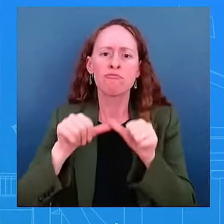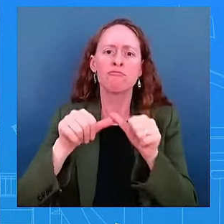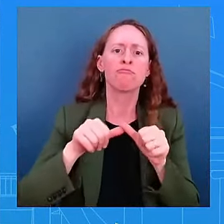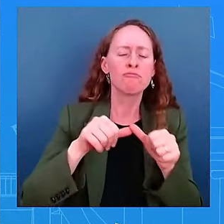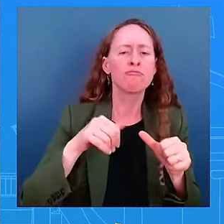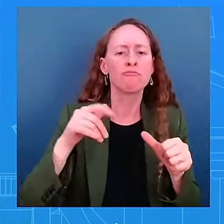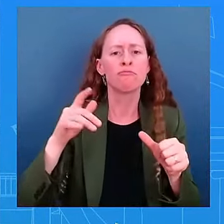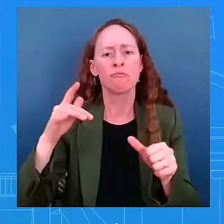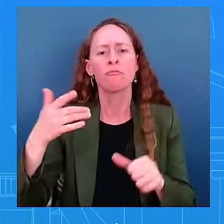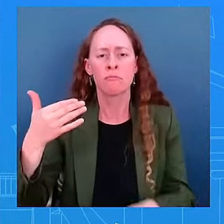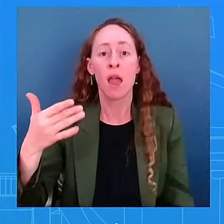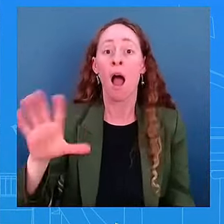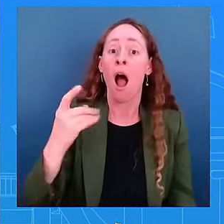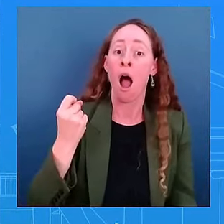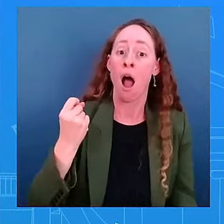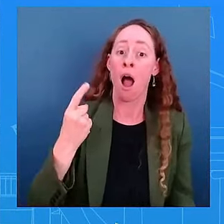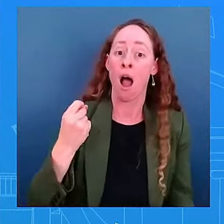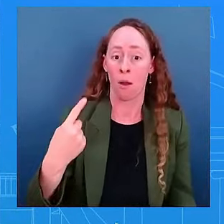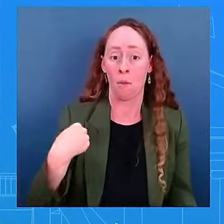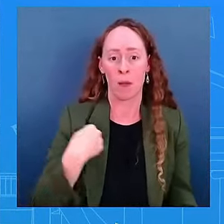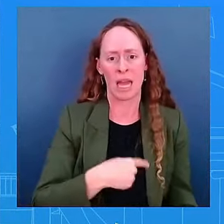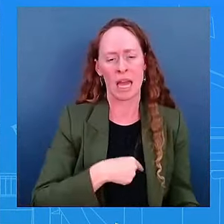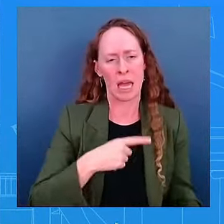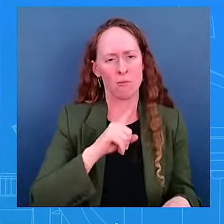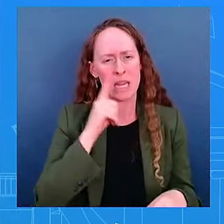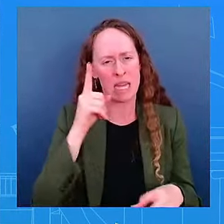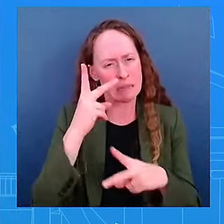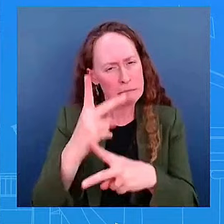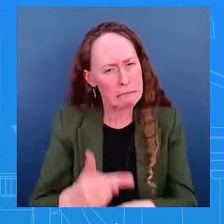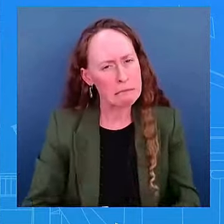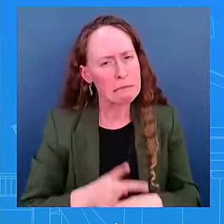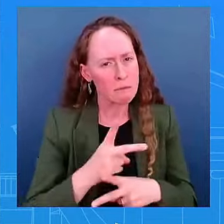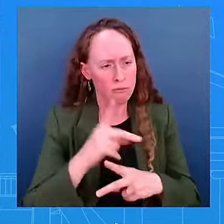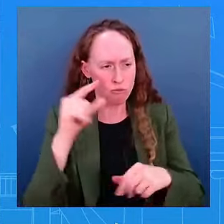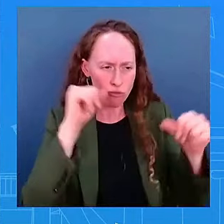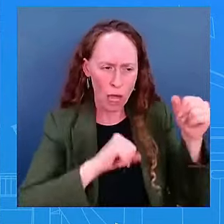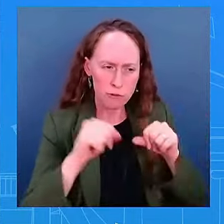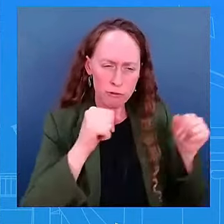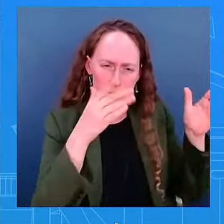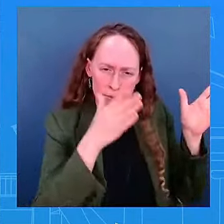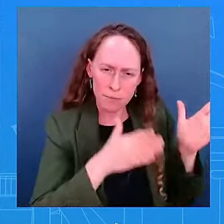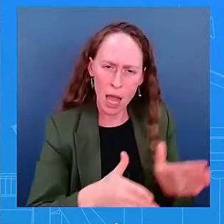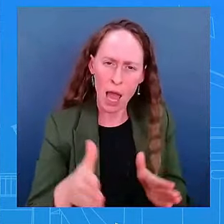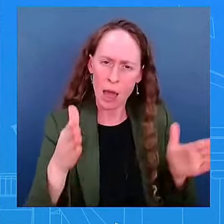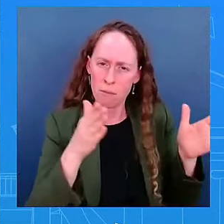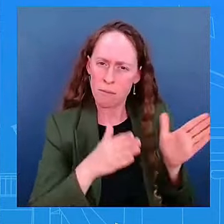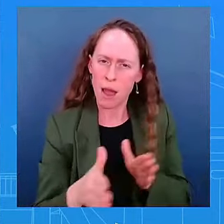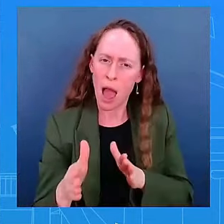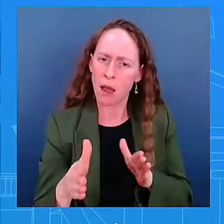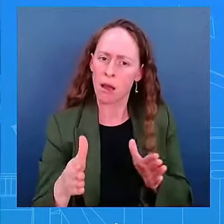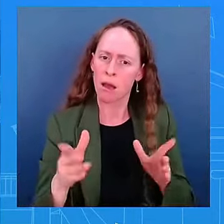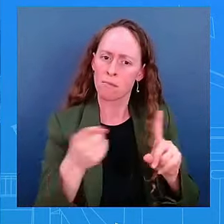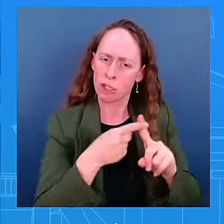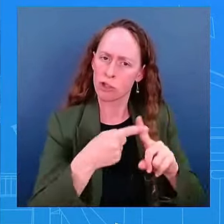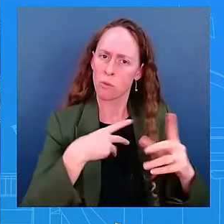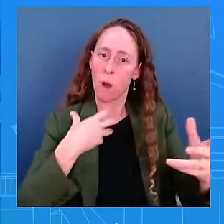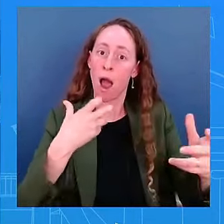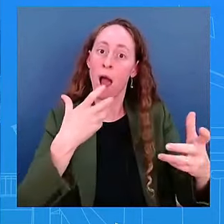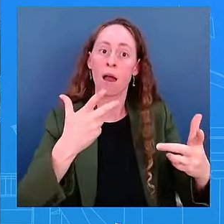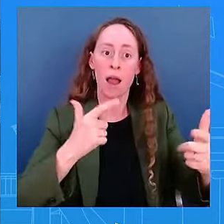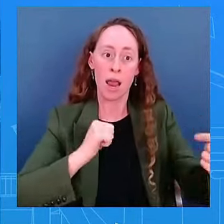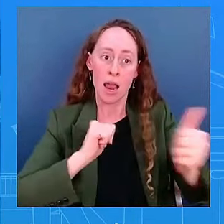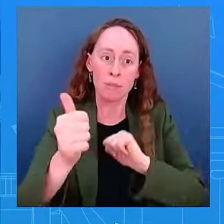deliberate with our strategy. Again, competition without conflict. That's how we're moving forward. There are still a few months left.